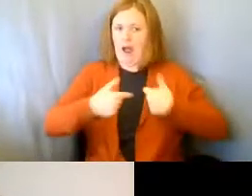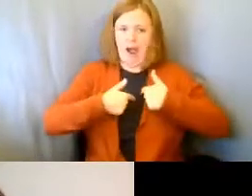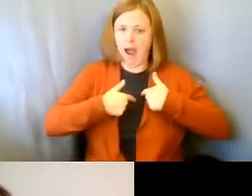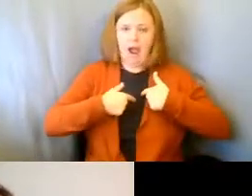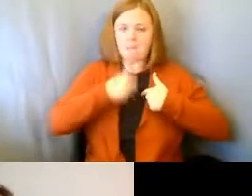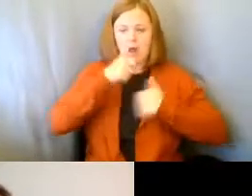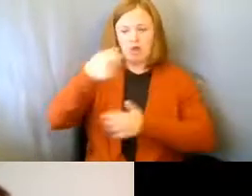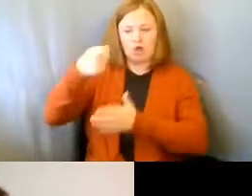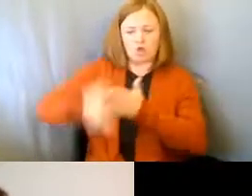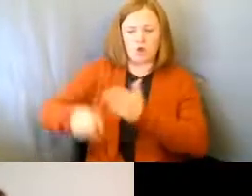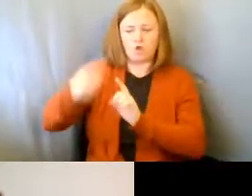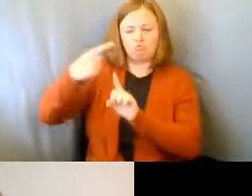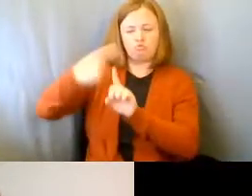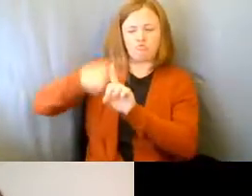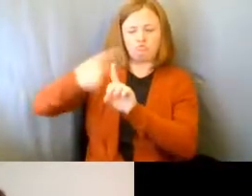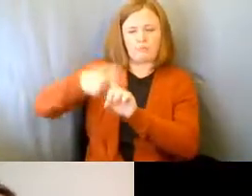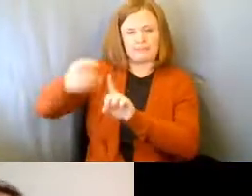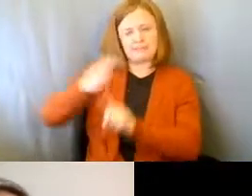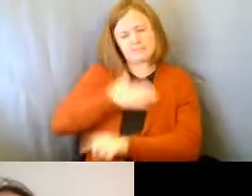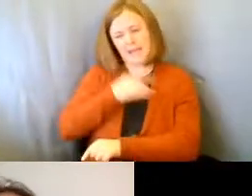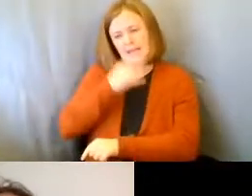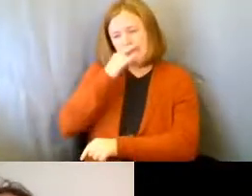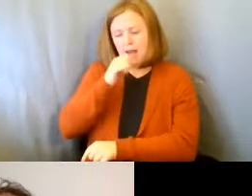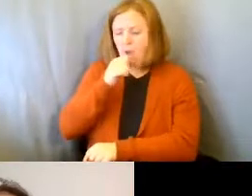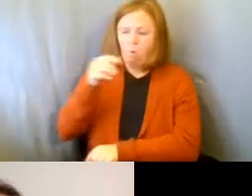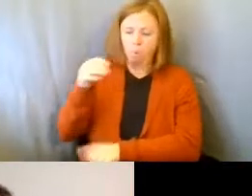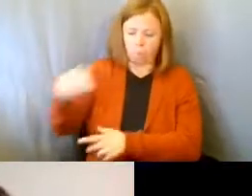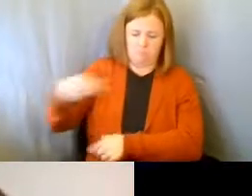to charge him any rent because he's my child.